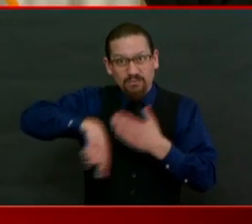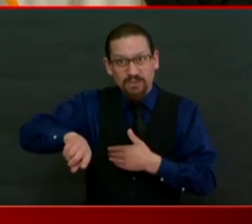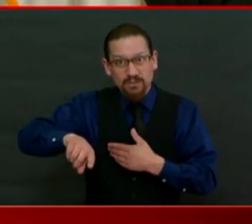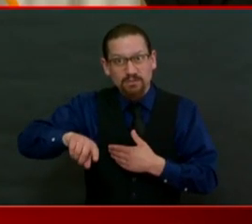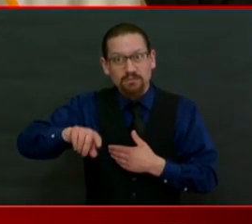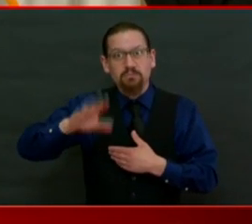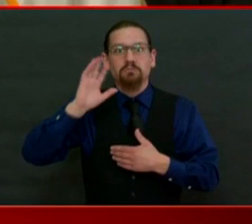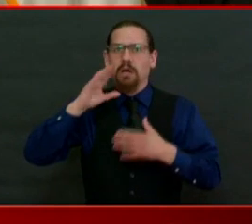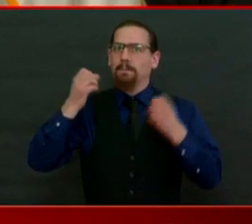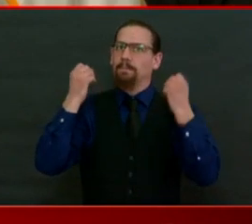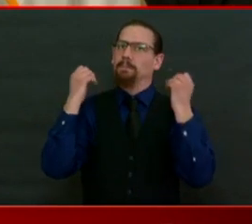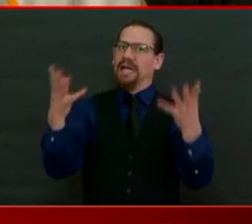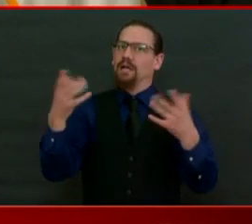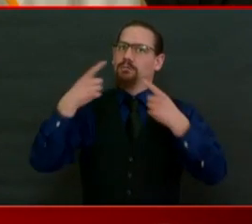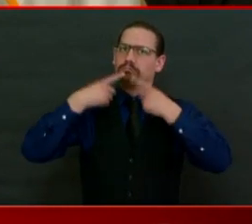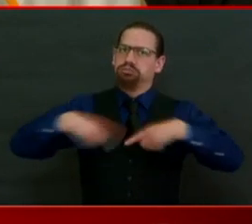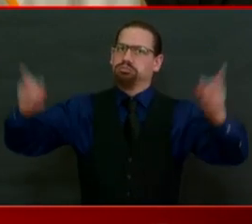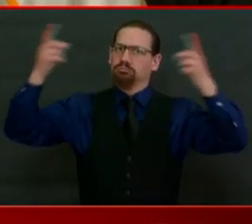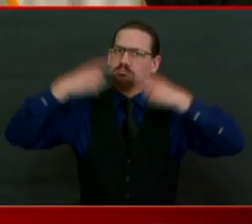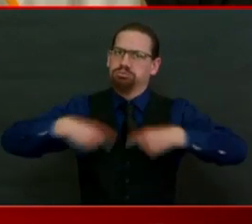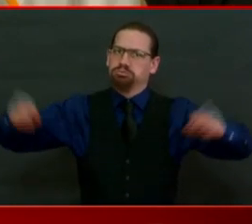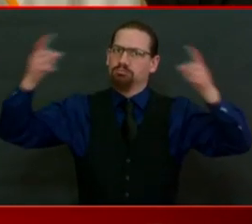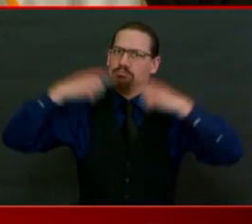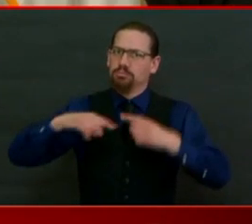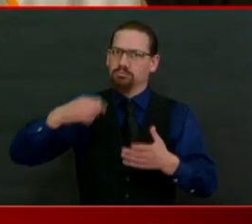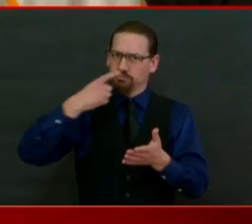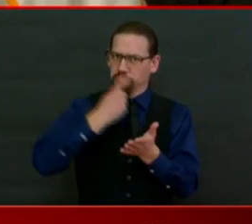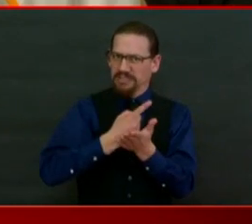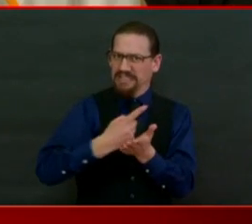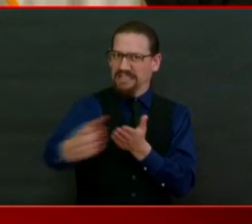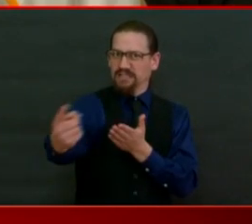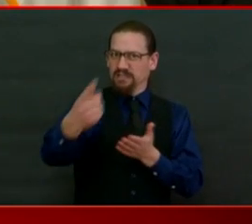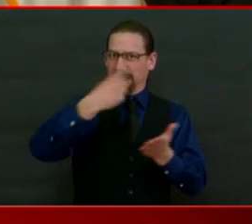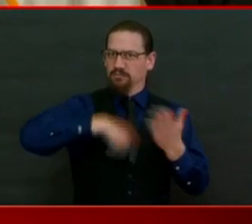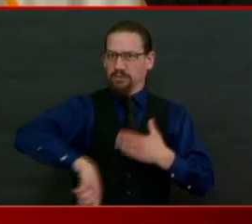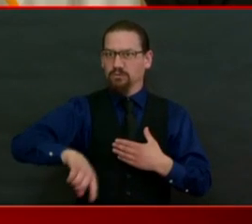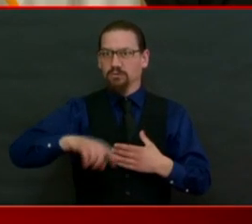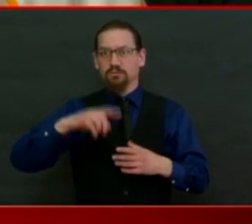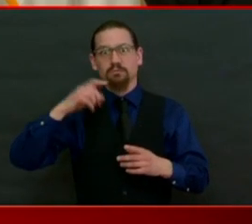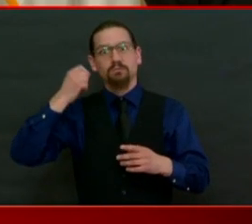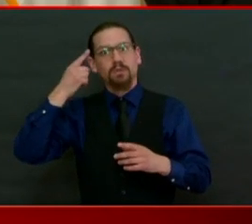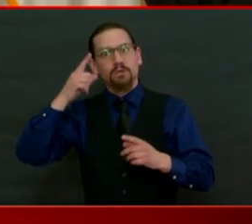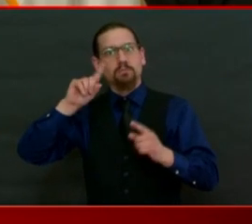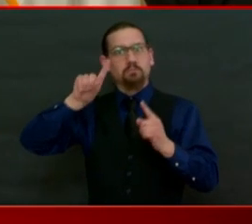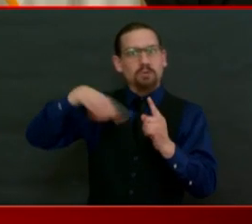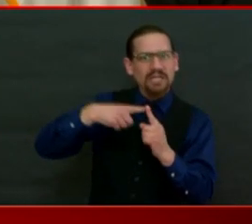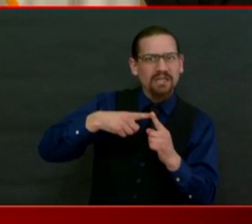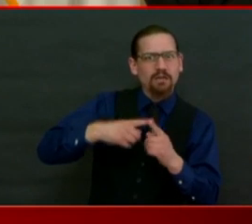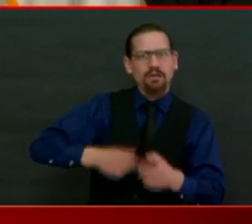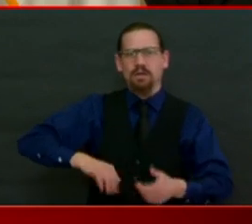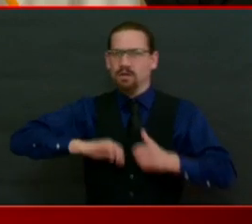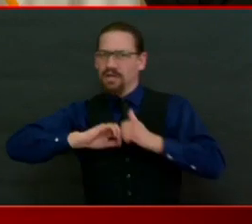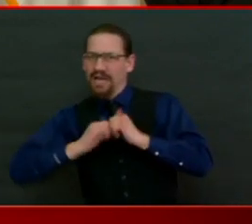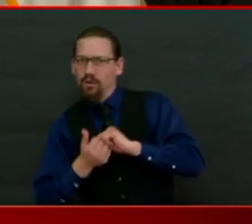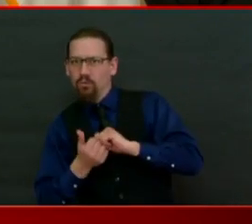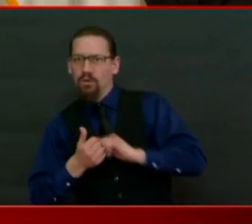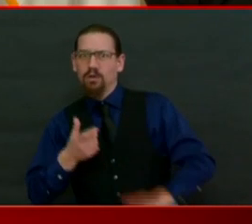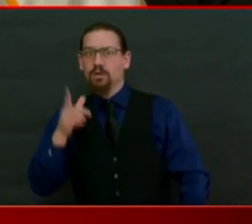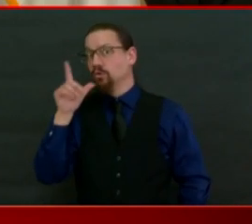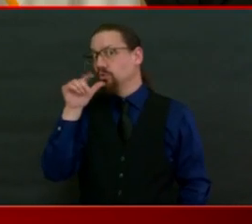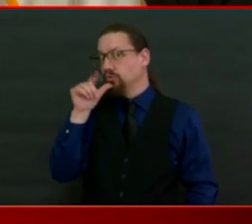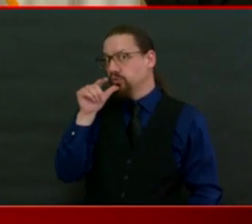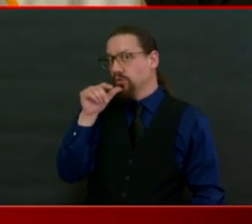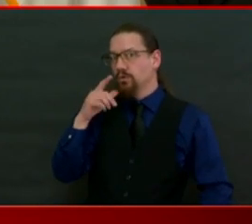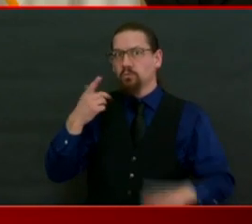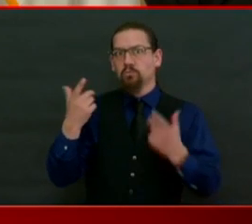when and how and who will be able to get back to work. So I'm as anxious as anybody. Having said that,